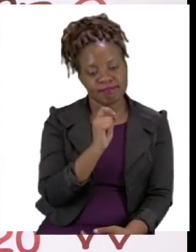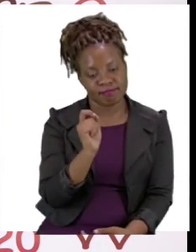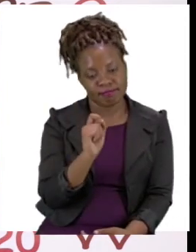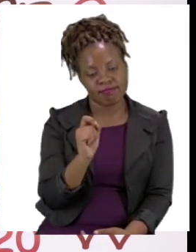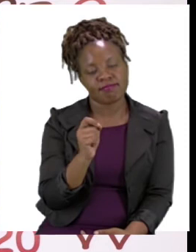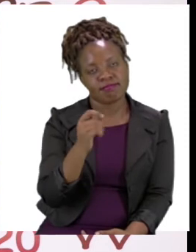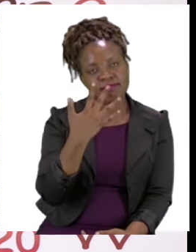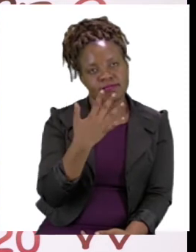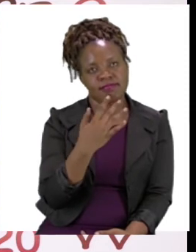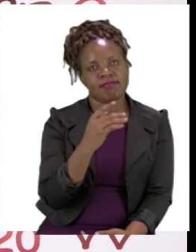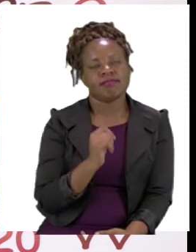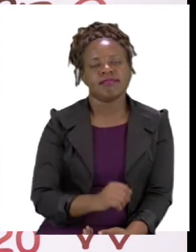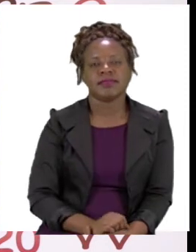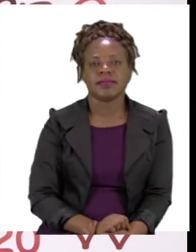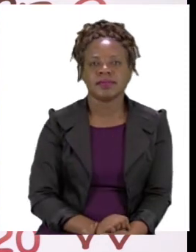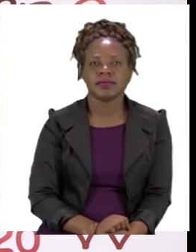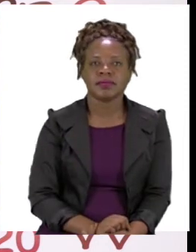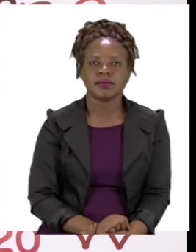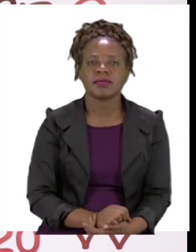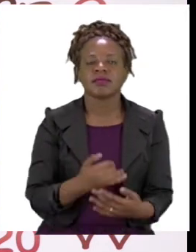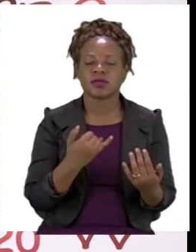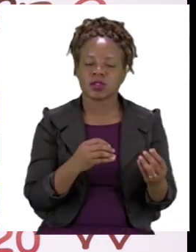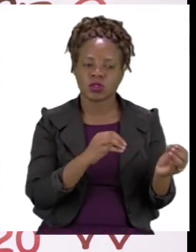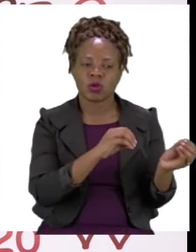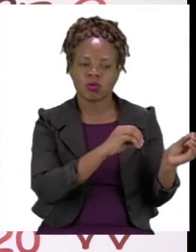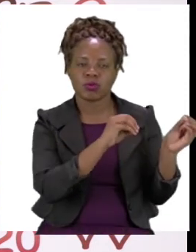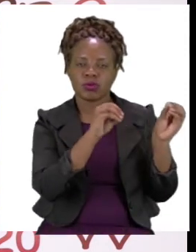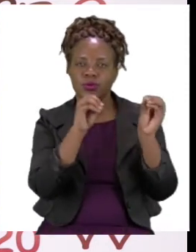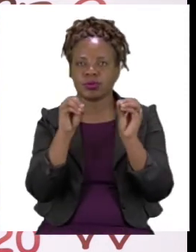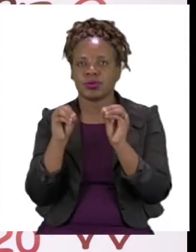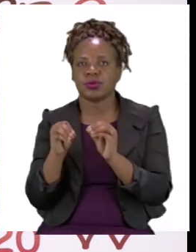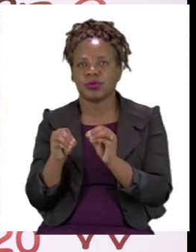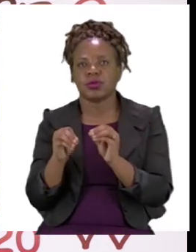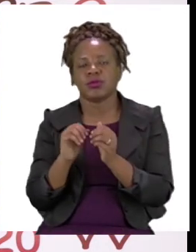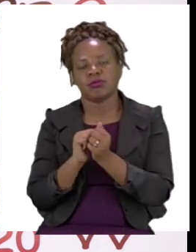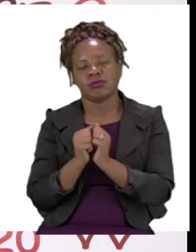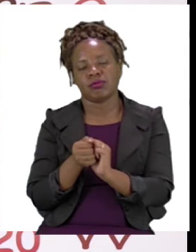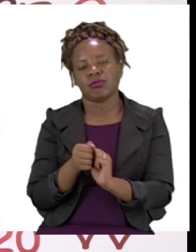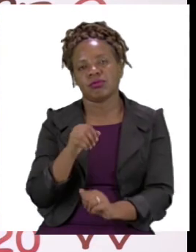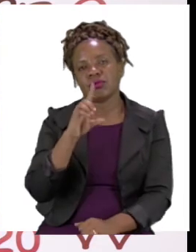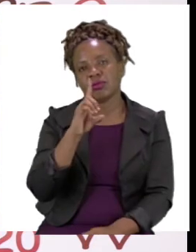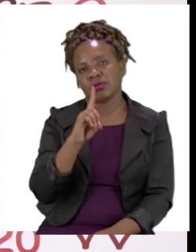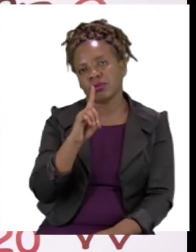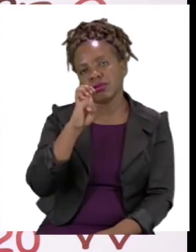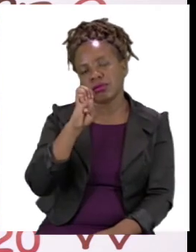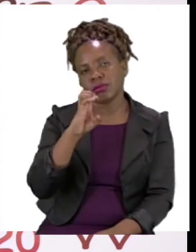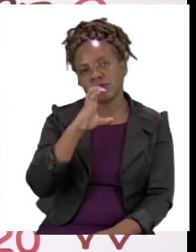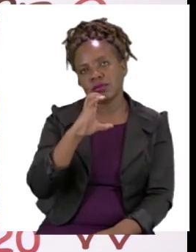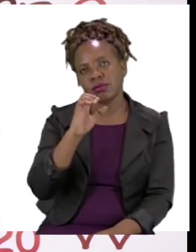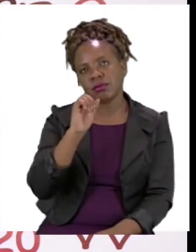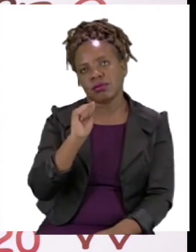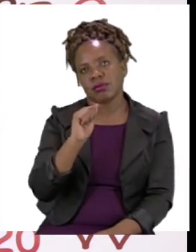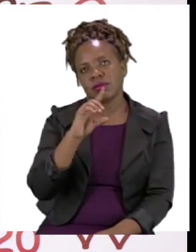5. Now we need to change these numbers to change decade numbers. So we'll take